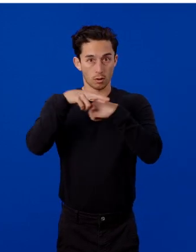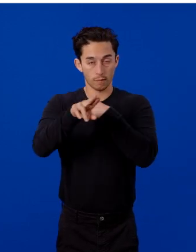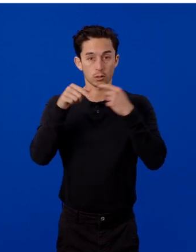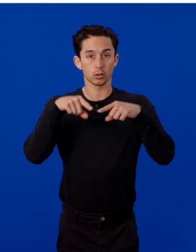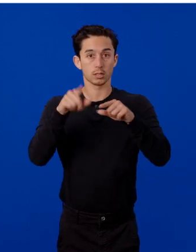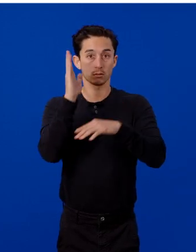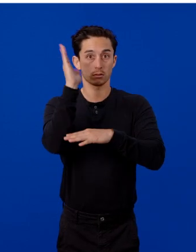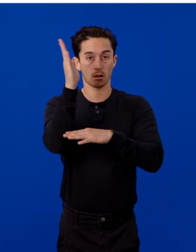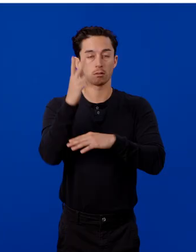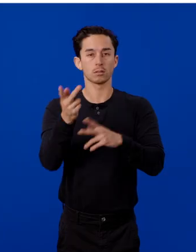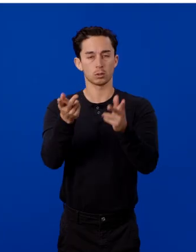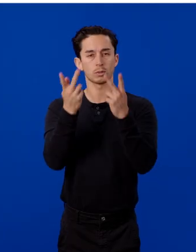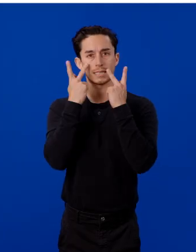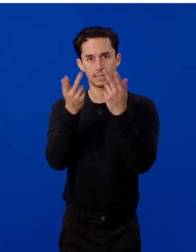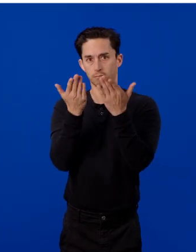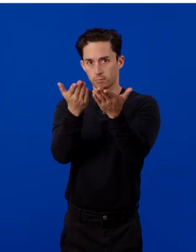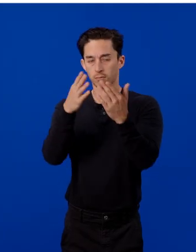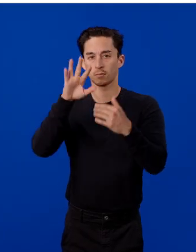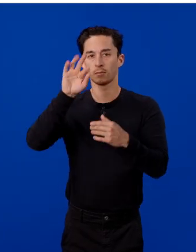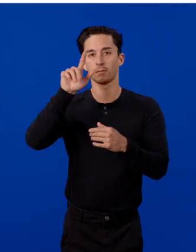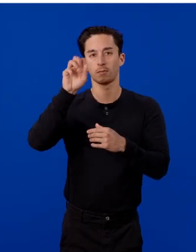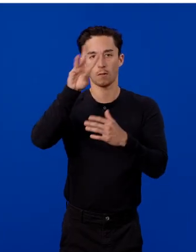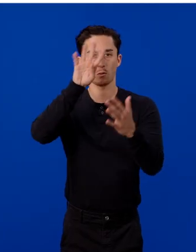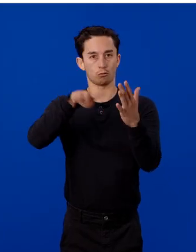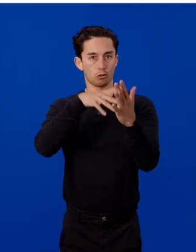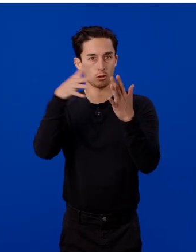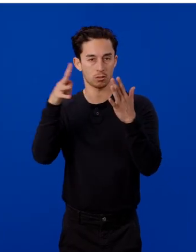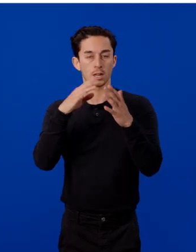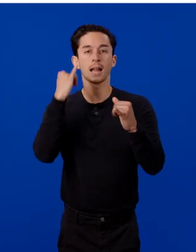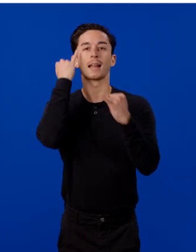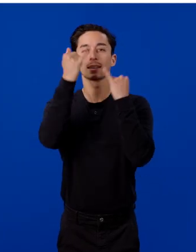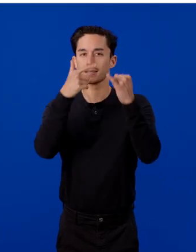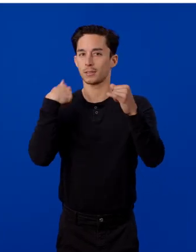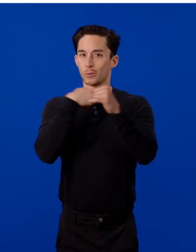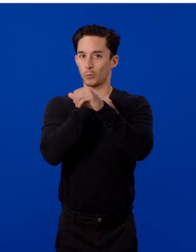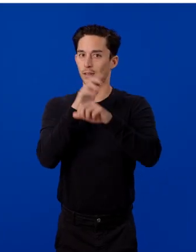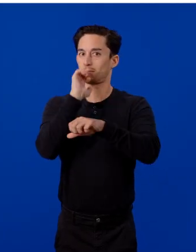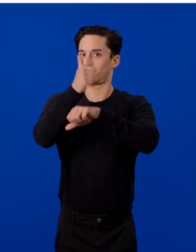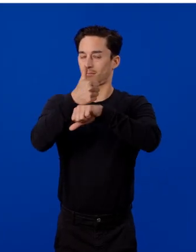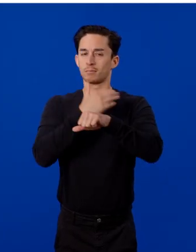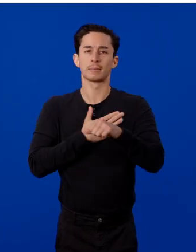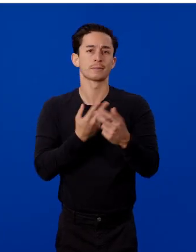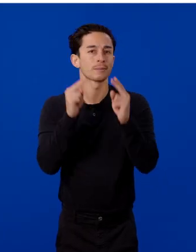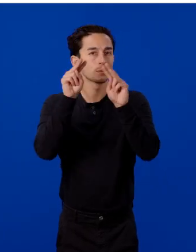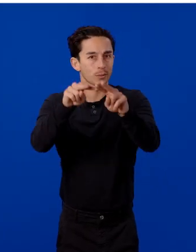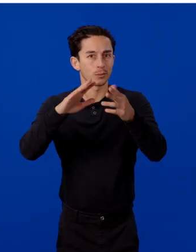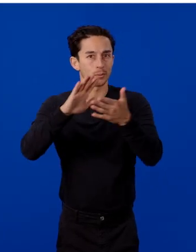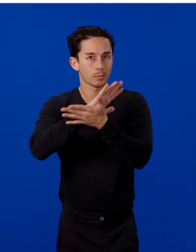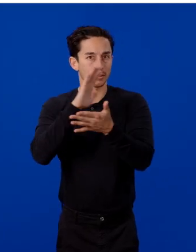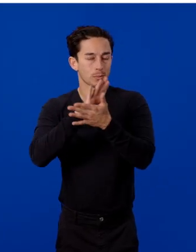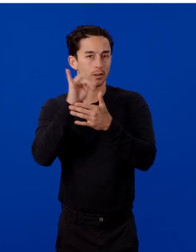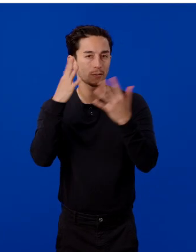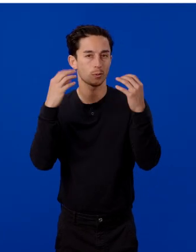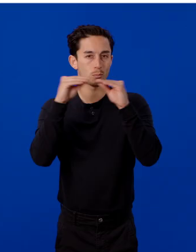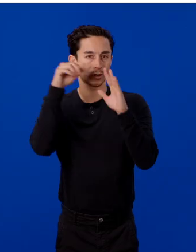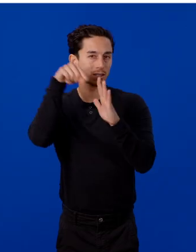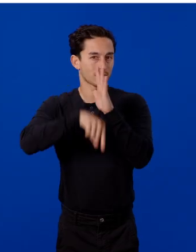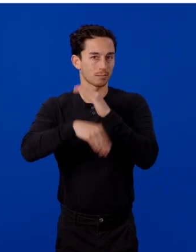are visible on the flowchart. And these are ideas that we have implemented. Please check out the papers if you want a deeper dive.